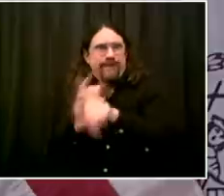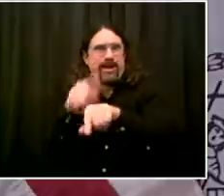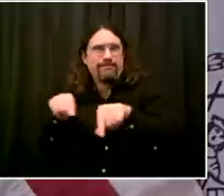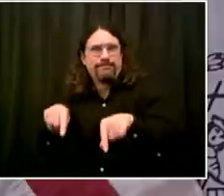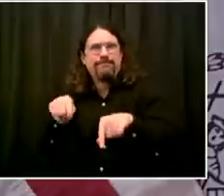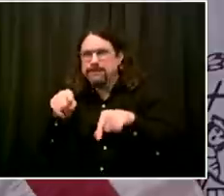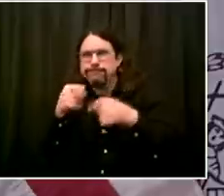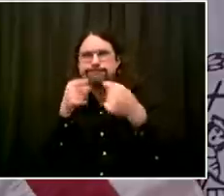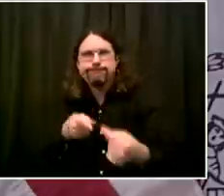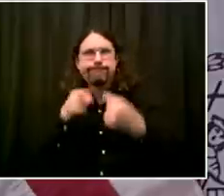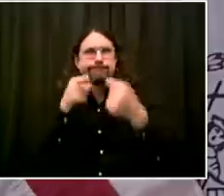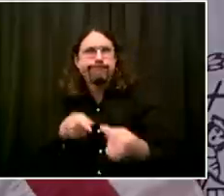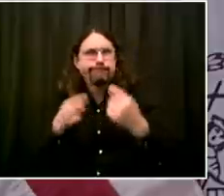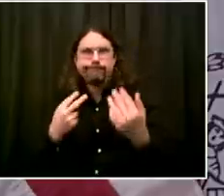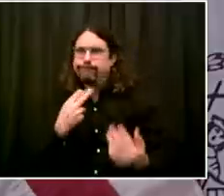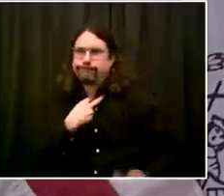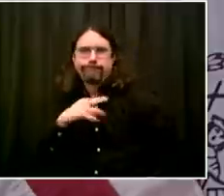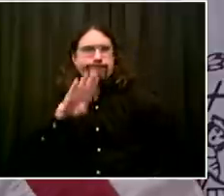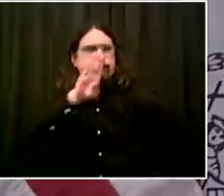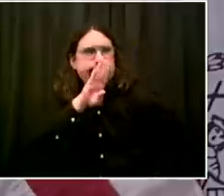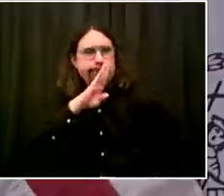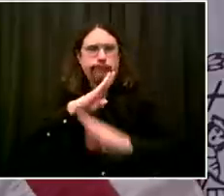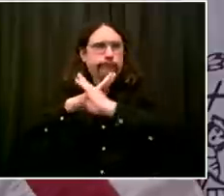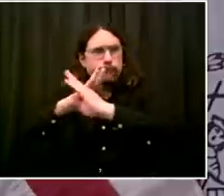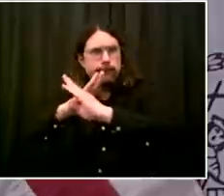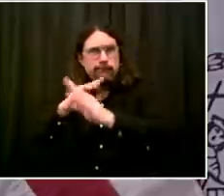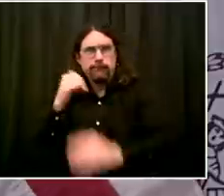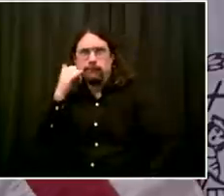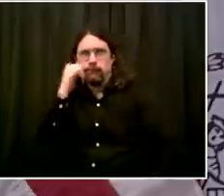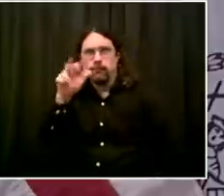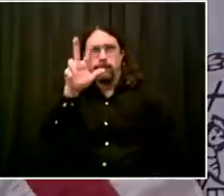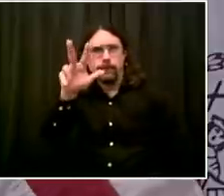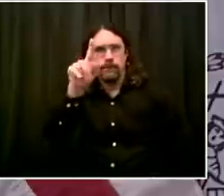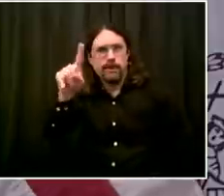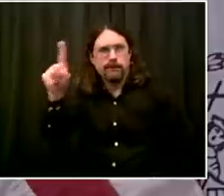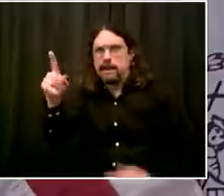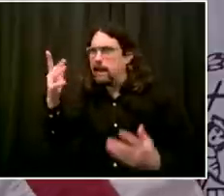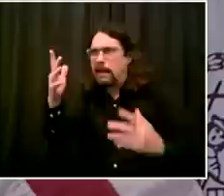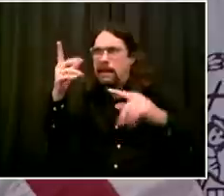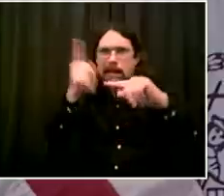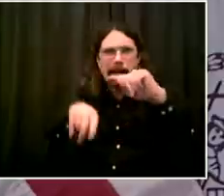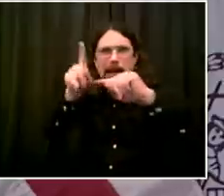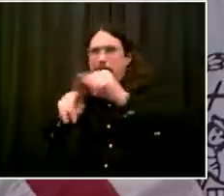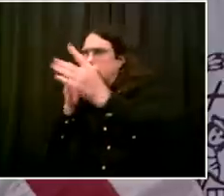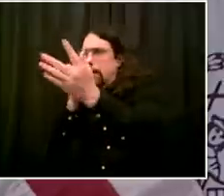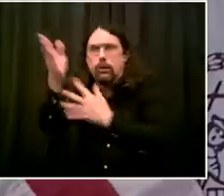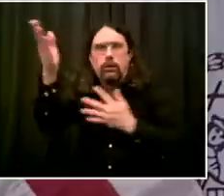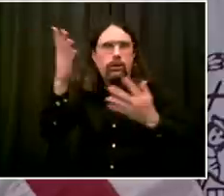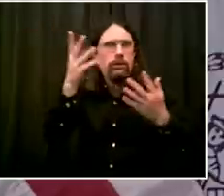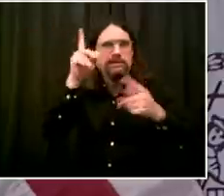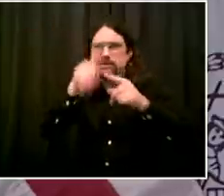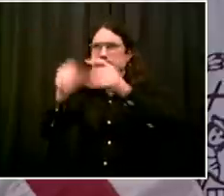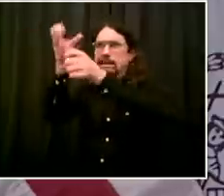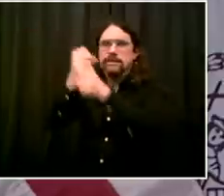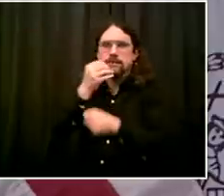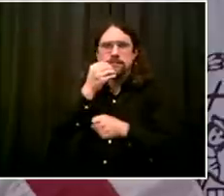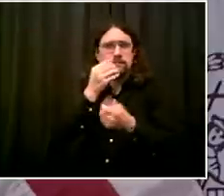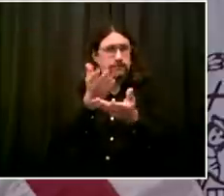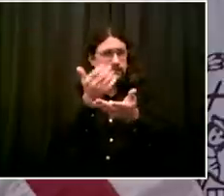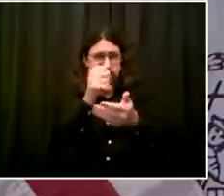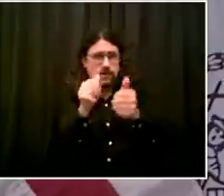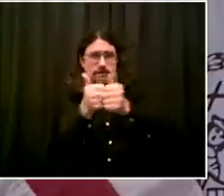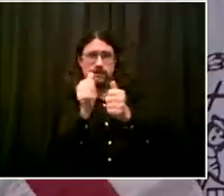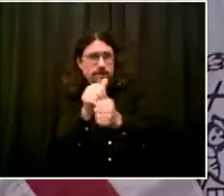centers who were already doing this job in the past? My second question is about the governor's order yesterday